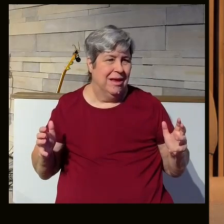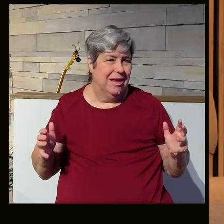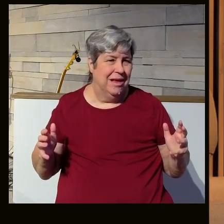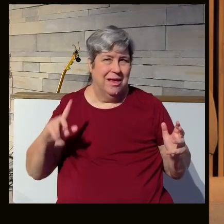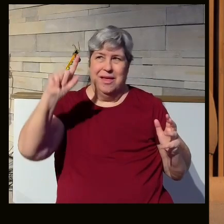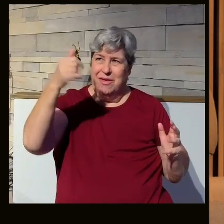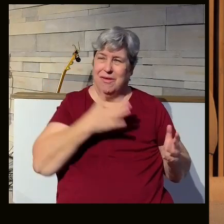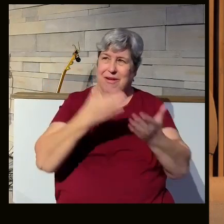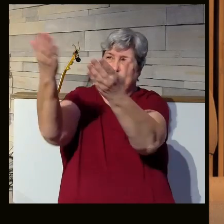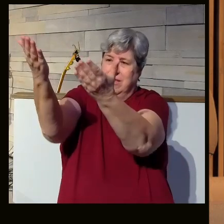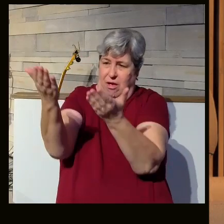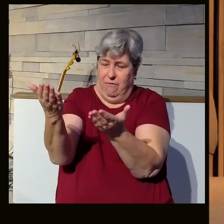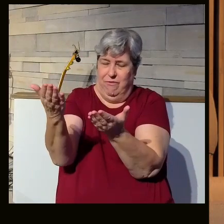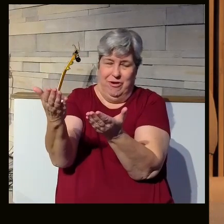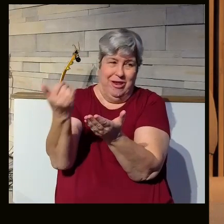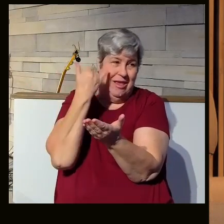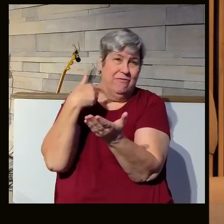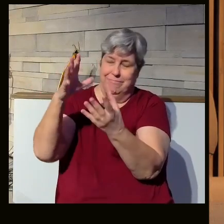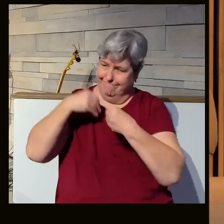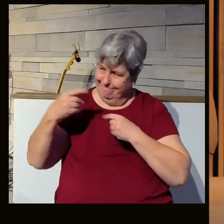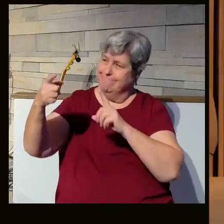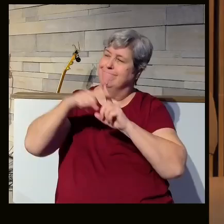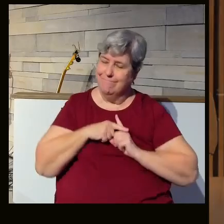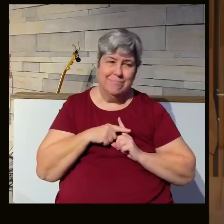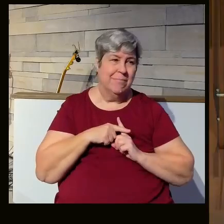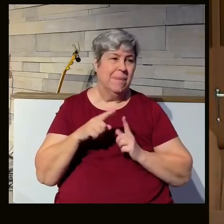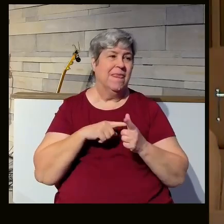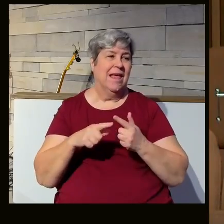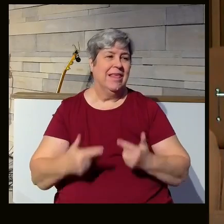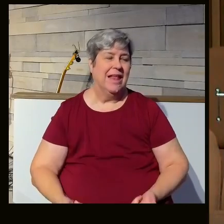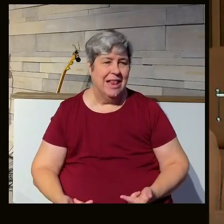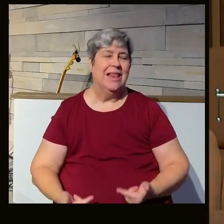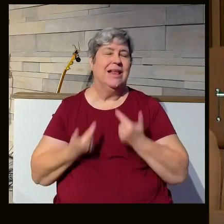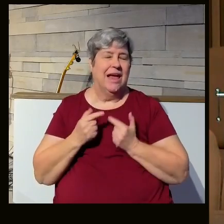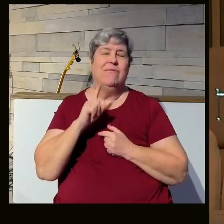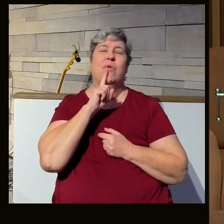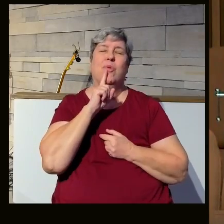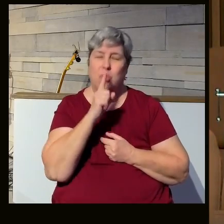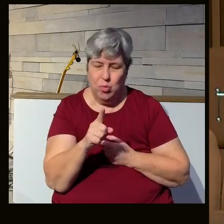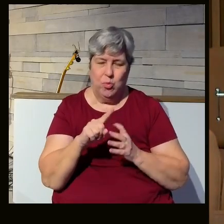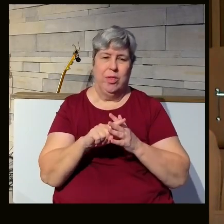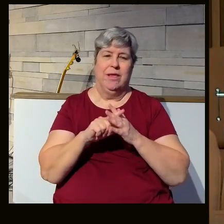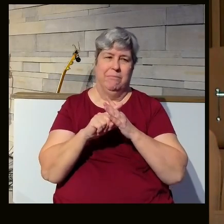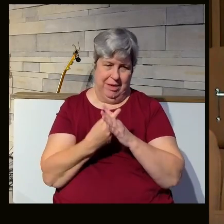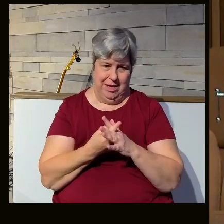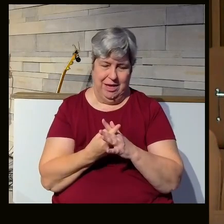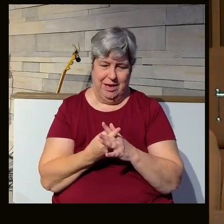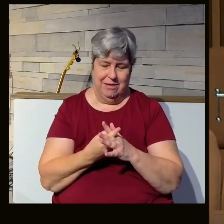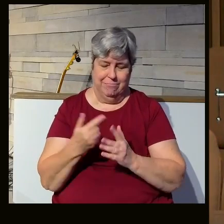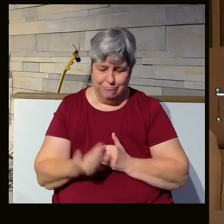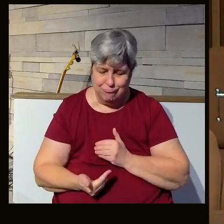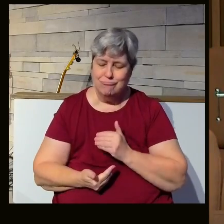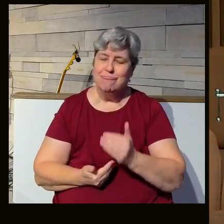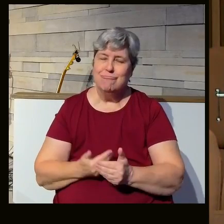Grace is there if we believe. And then life truly begins to be